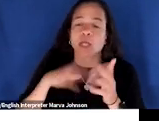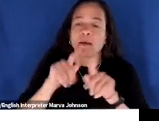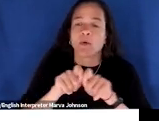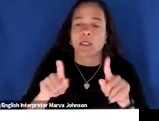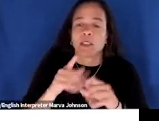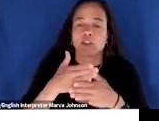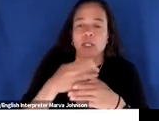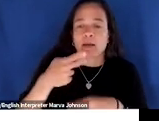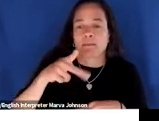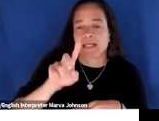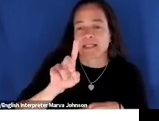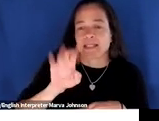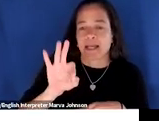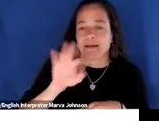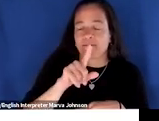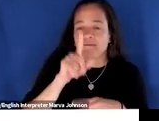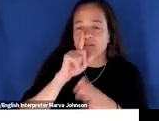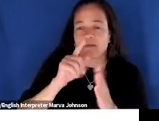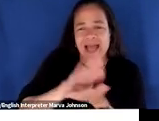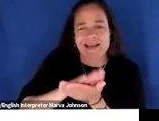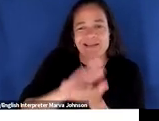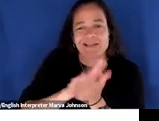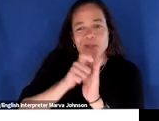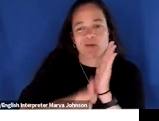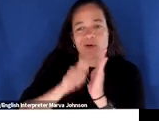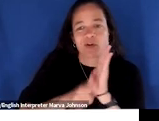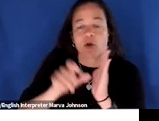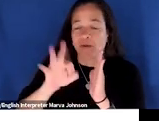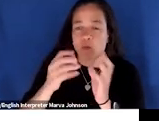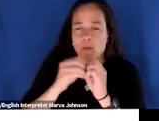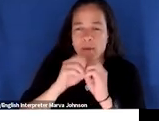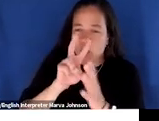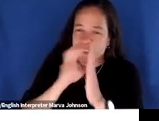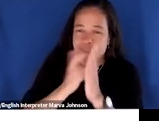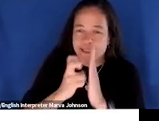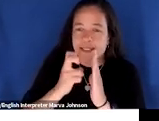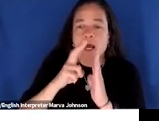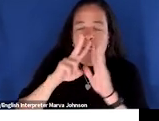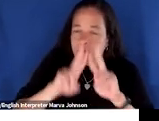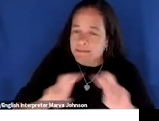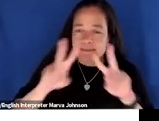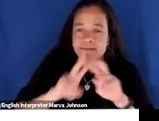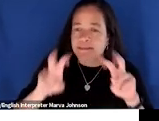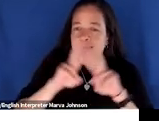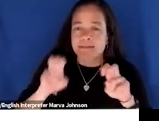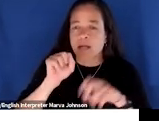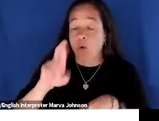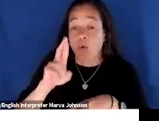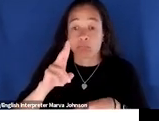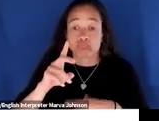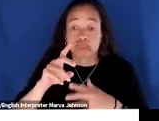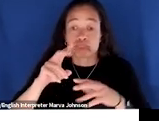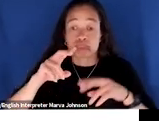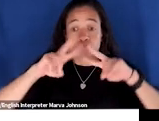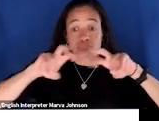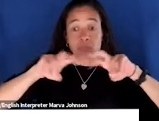academic articles if anyone's looking for this kind of more in-depth dives or wants to see the research on this stuff but um you know